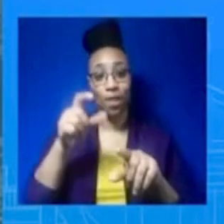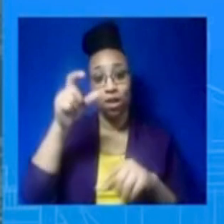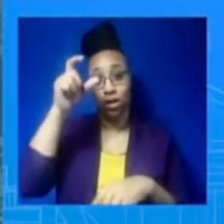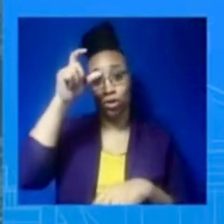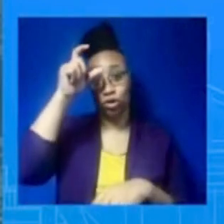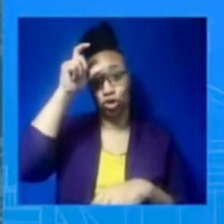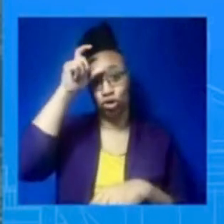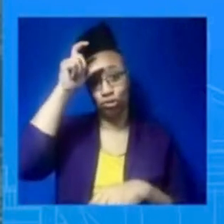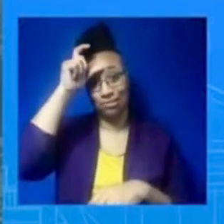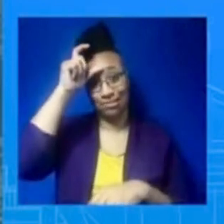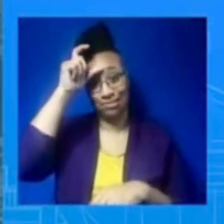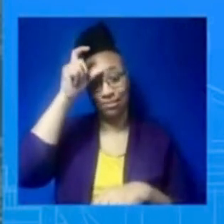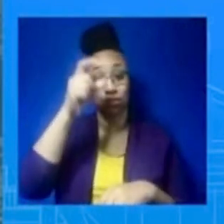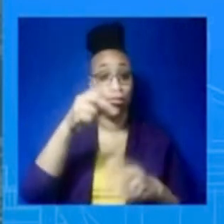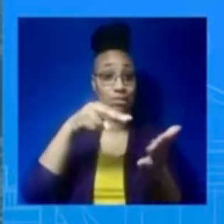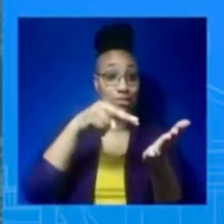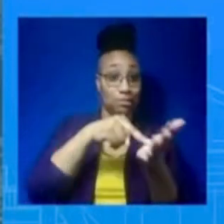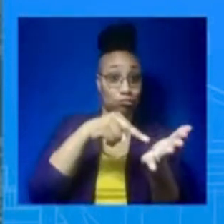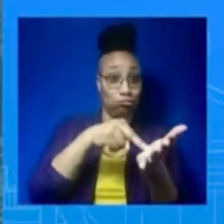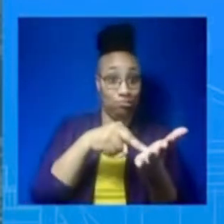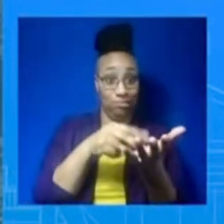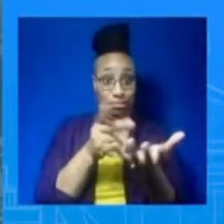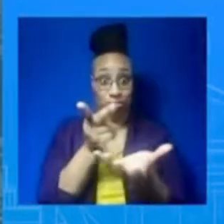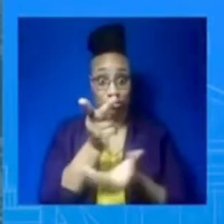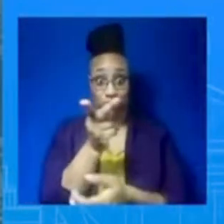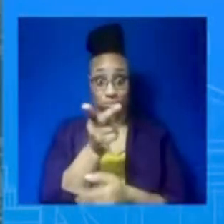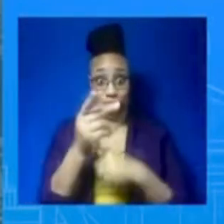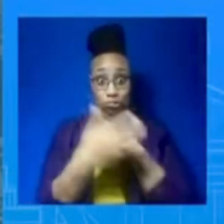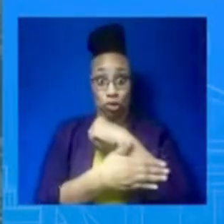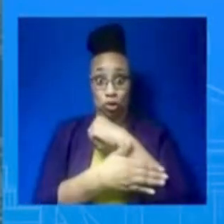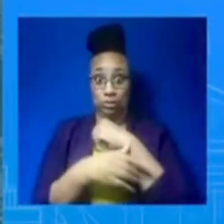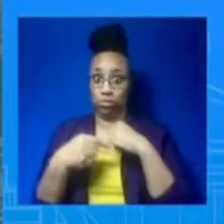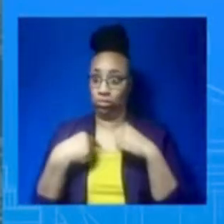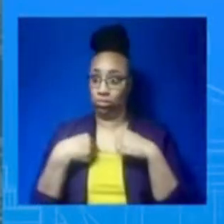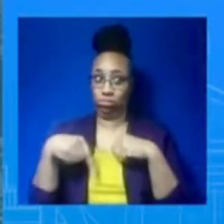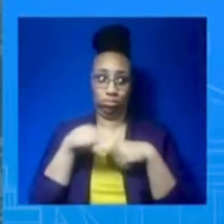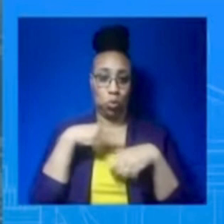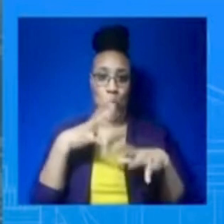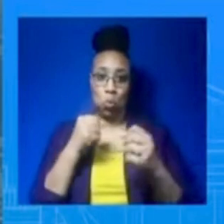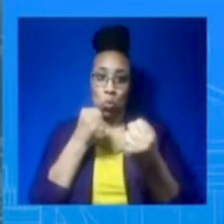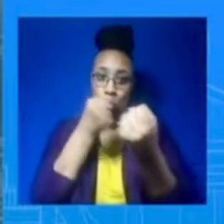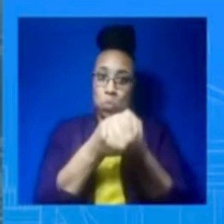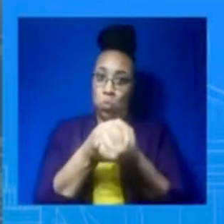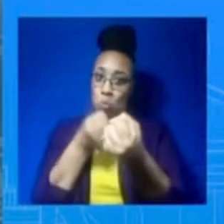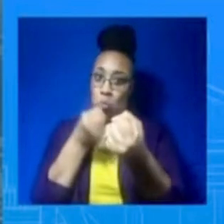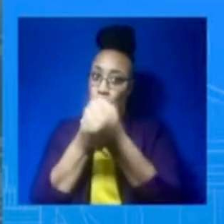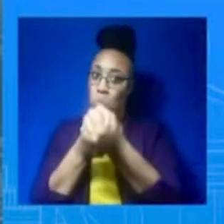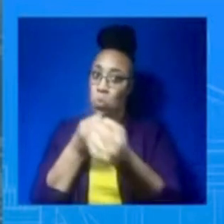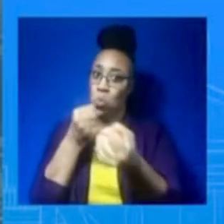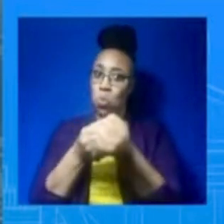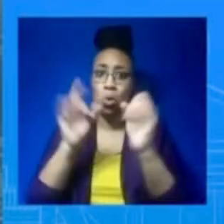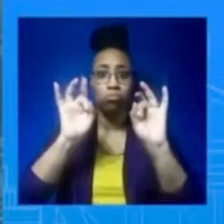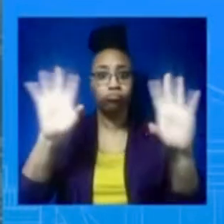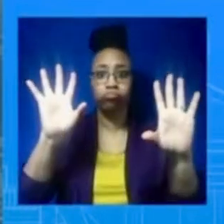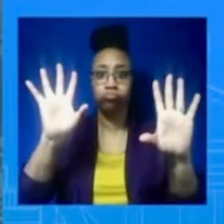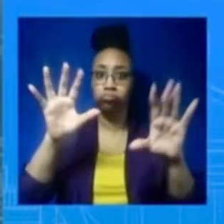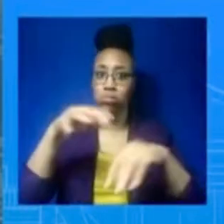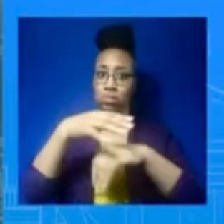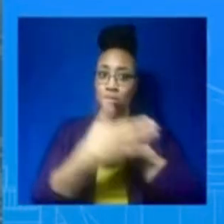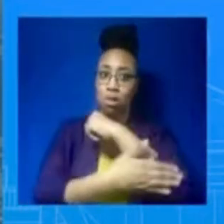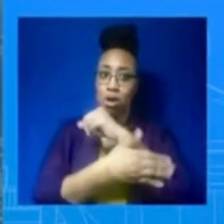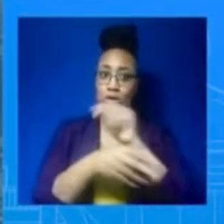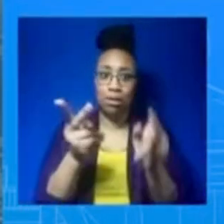earthquake. So the U.S. through USAID is airlifting more than 2.5 million worth of emergency relief